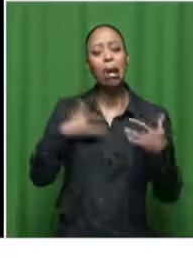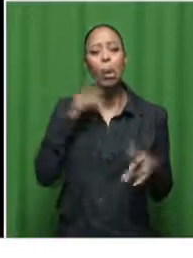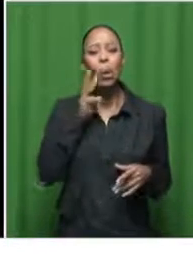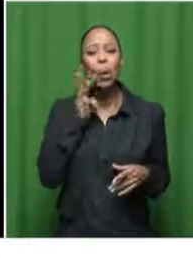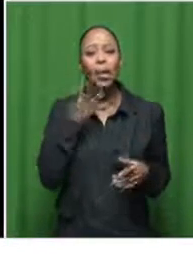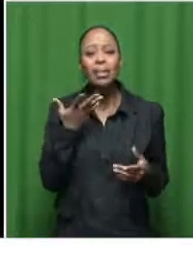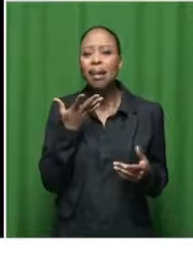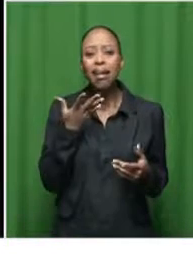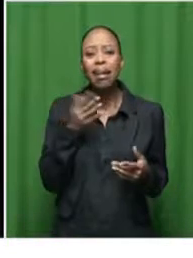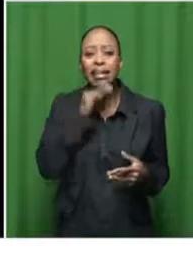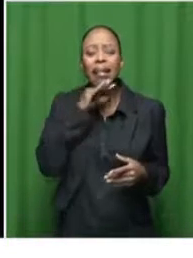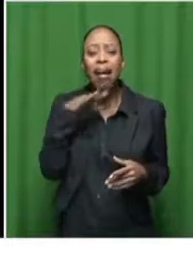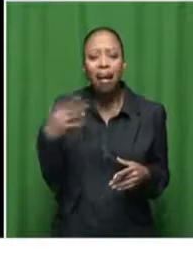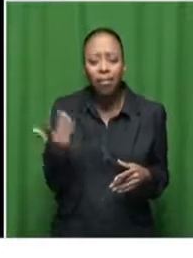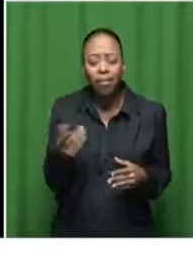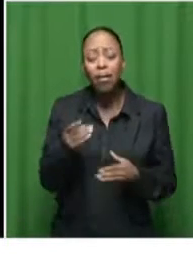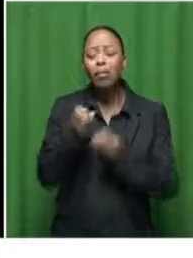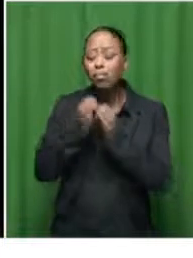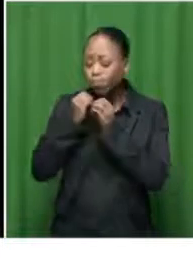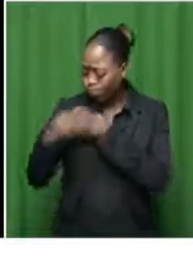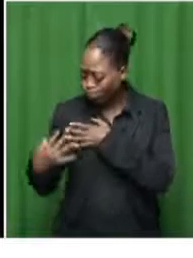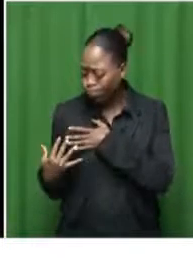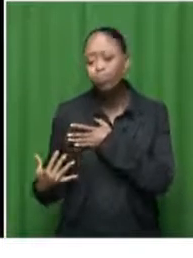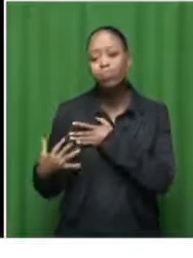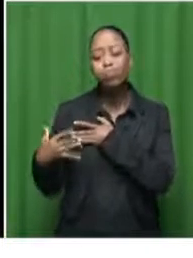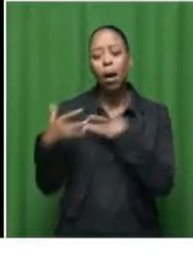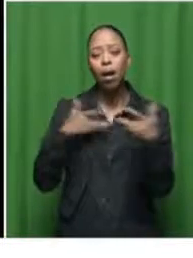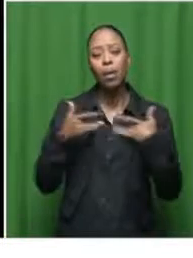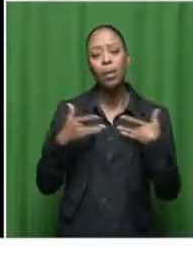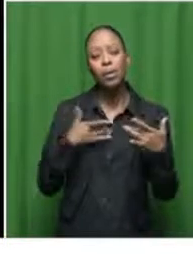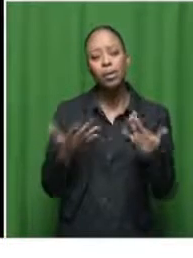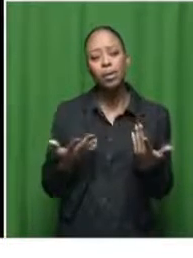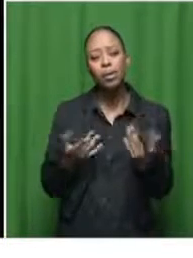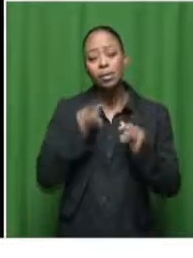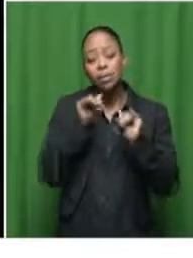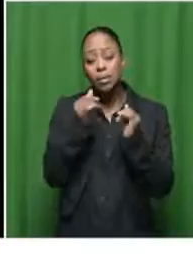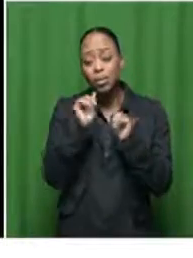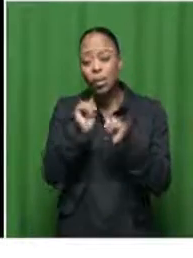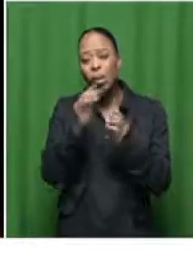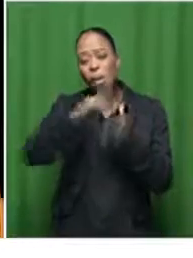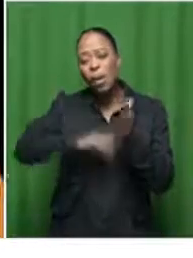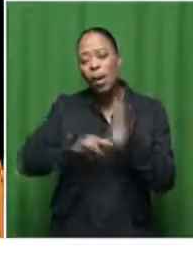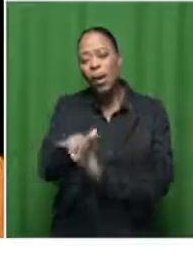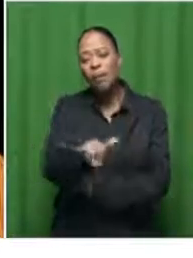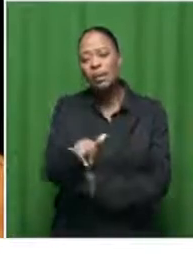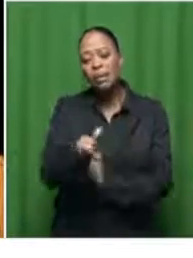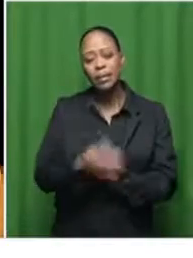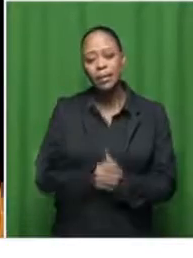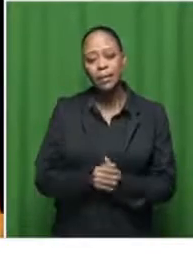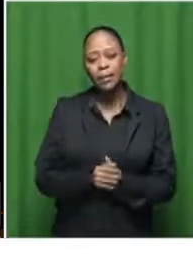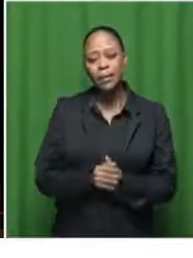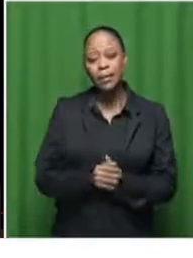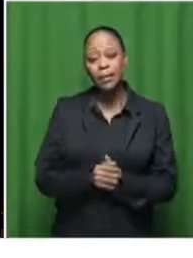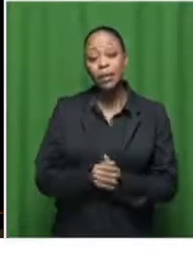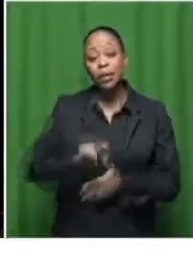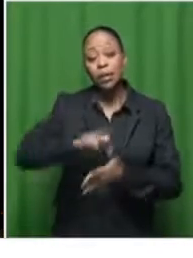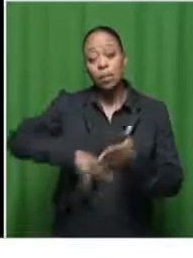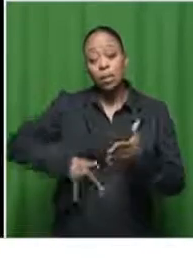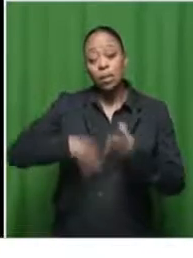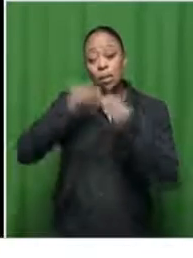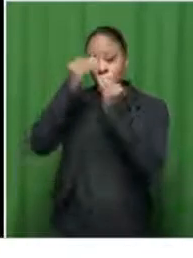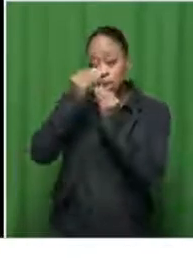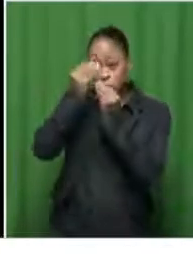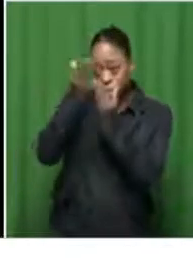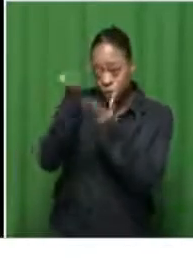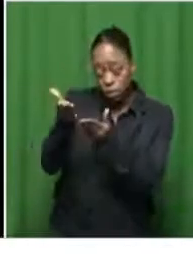water shedding and many other concerns but your key message to decision makers yeah the key message is really to